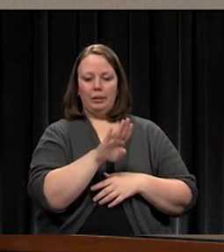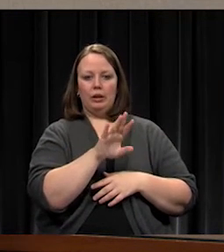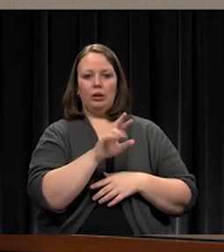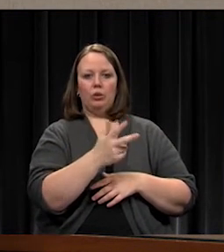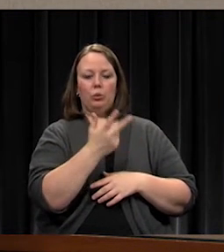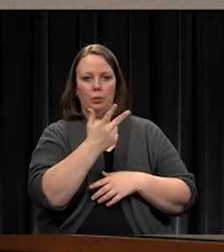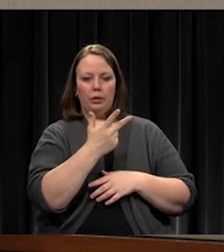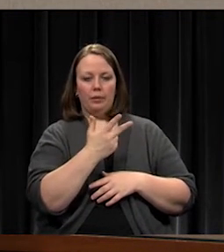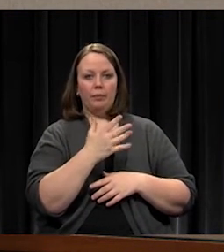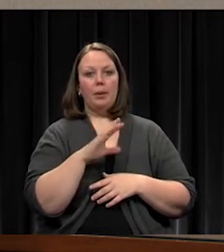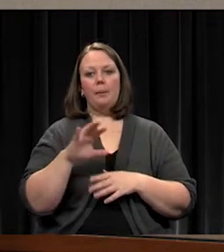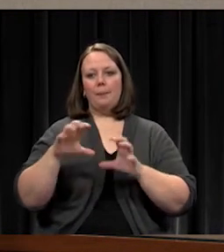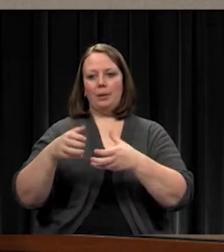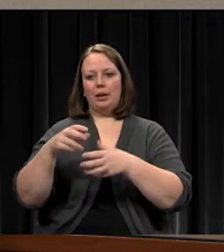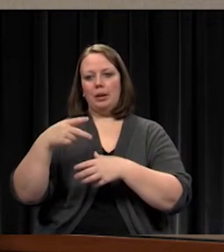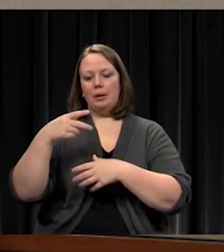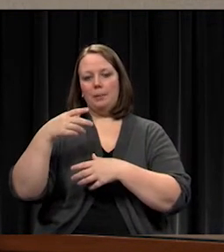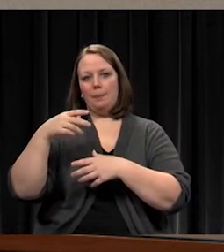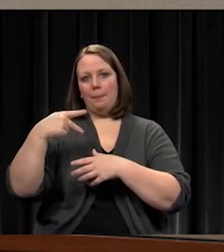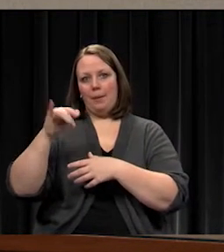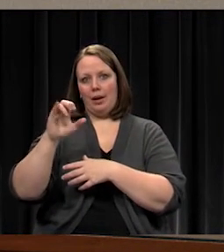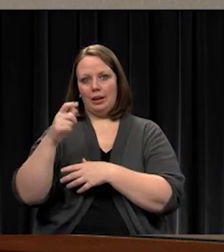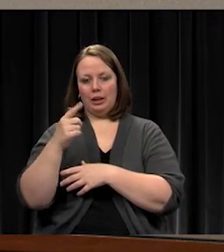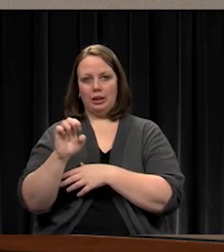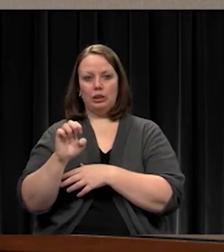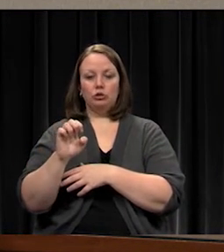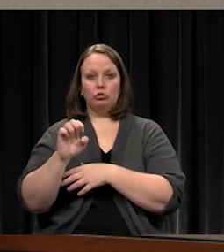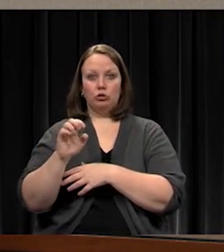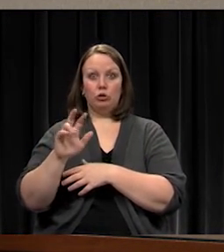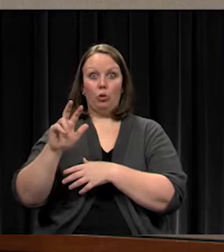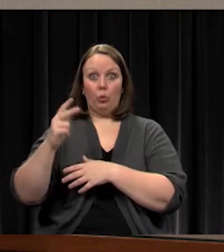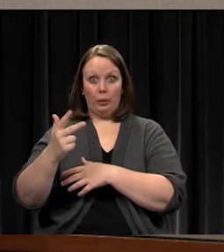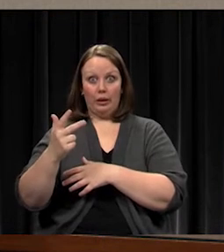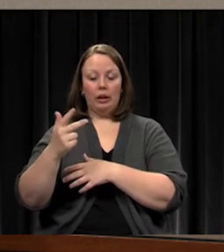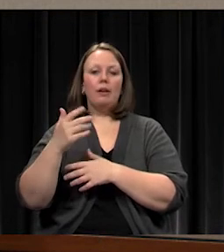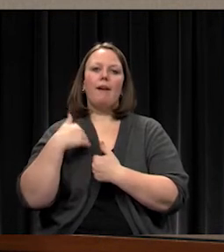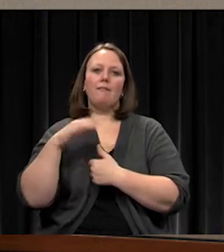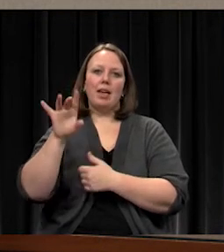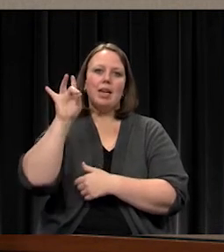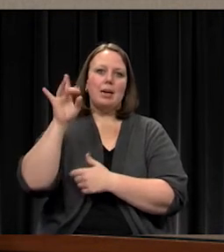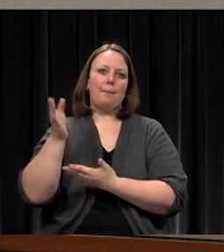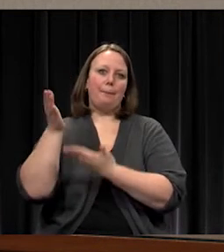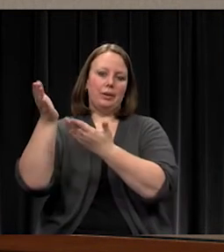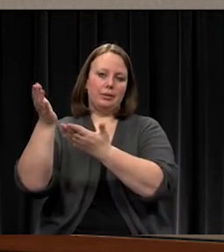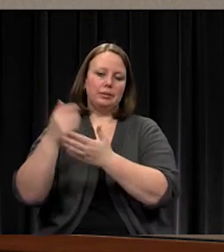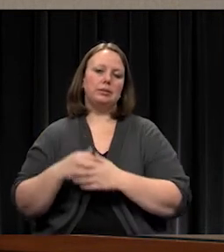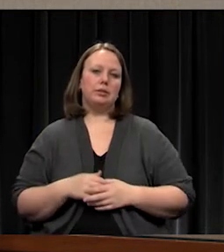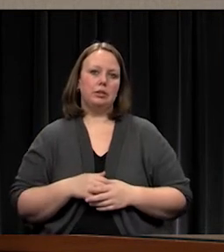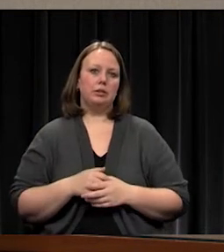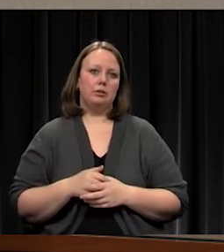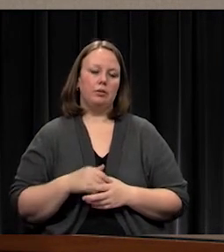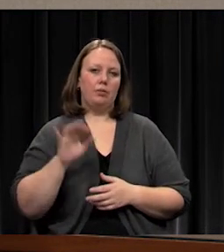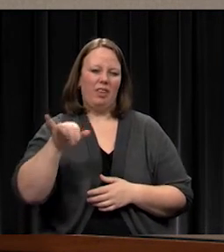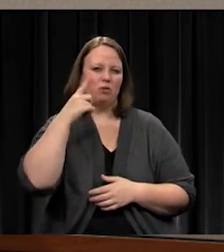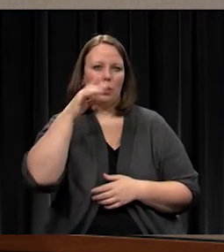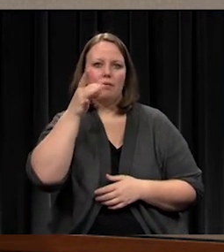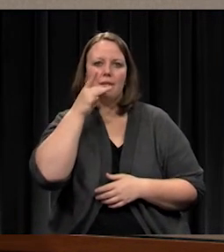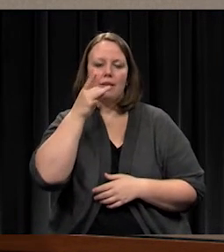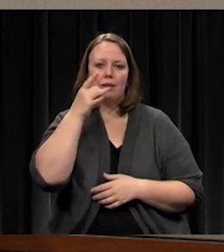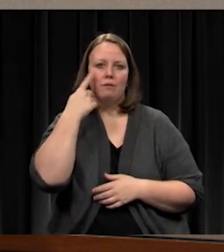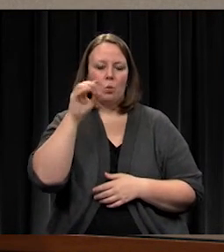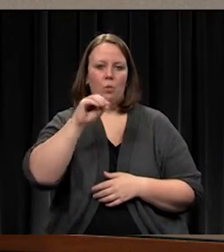bid package three, which is our lighting replacement project for Olathe South and Olathe North.